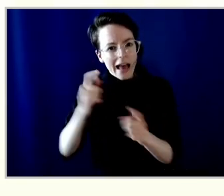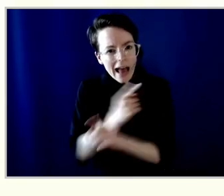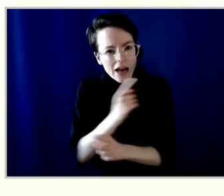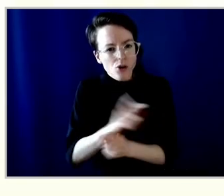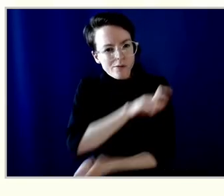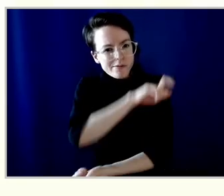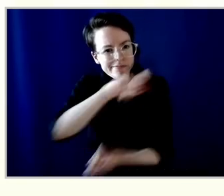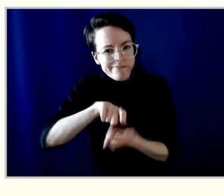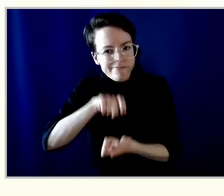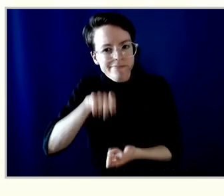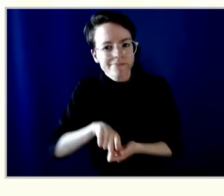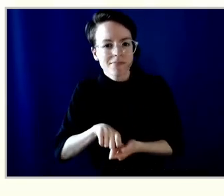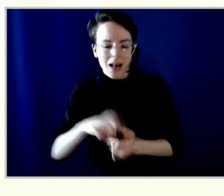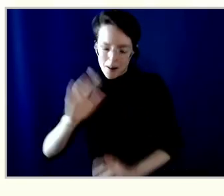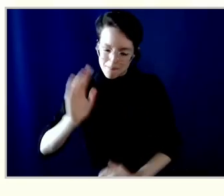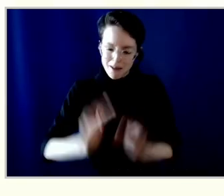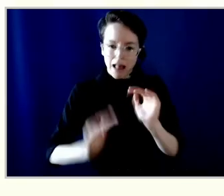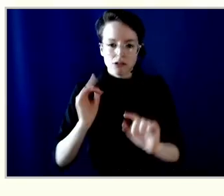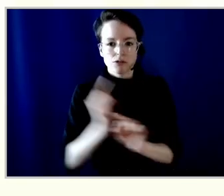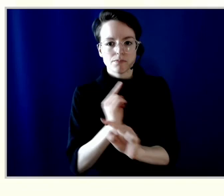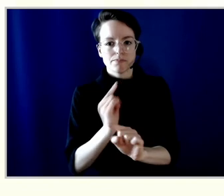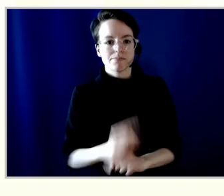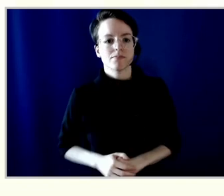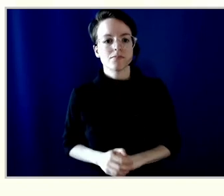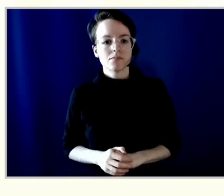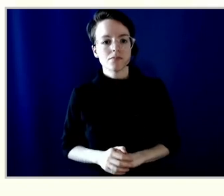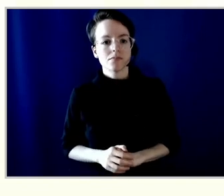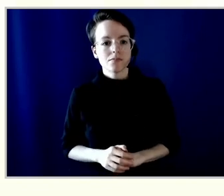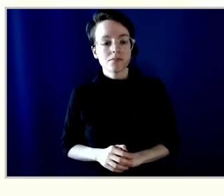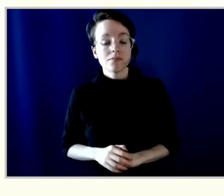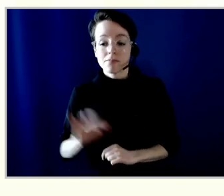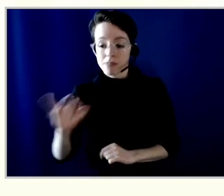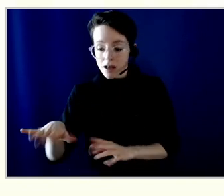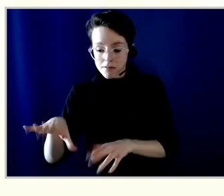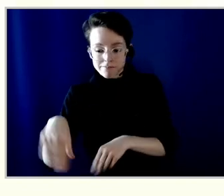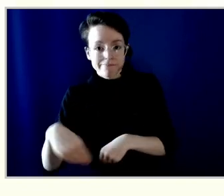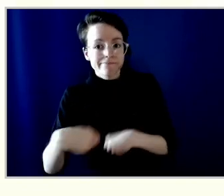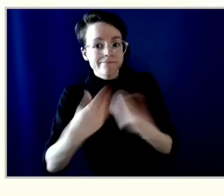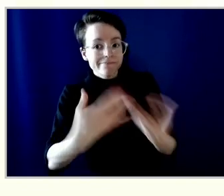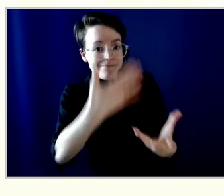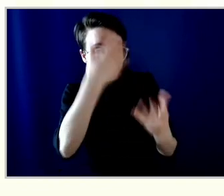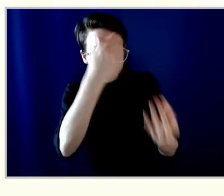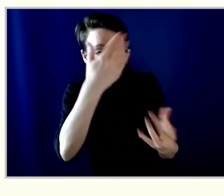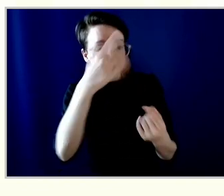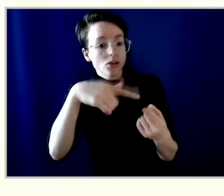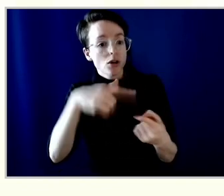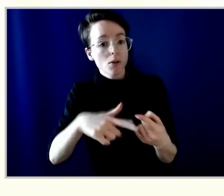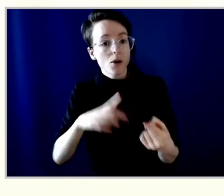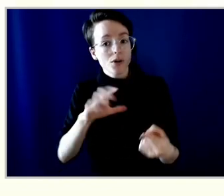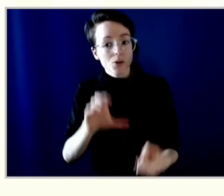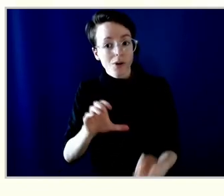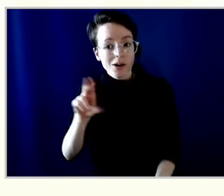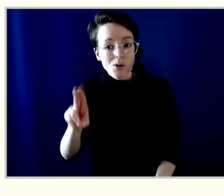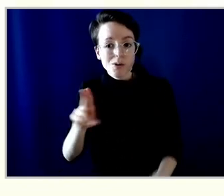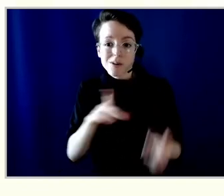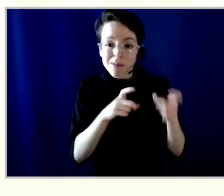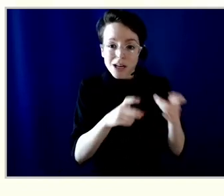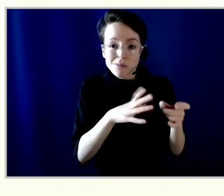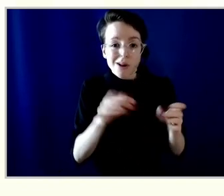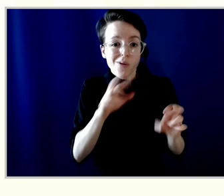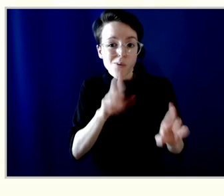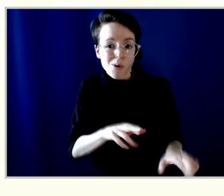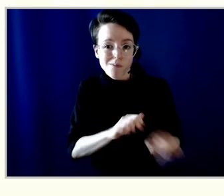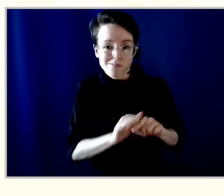integration in credit union's management and reporting practices. KPMG's independent